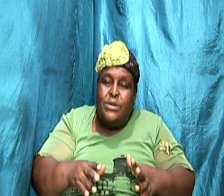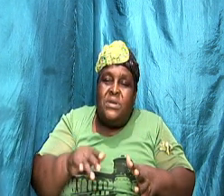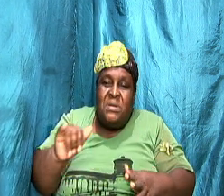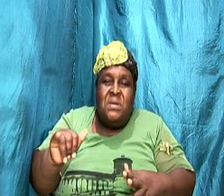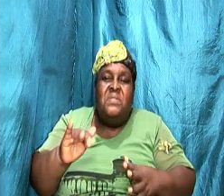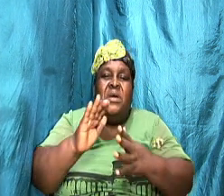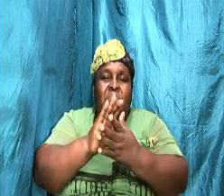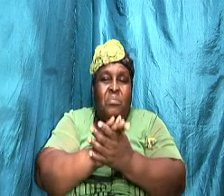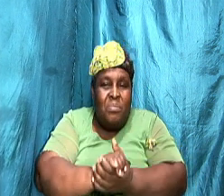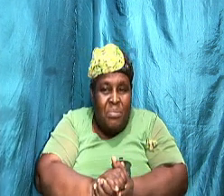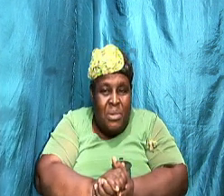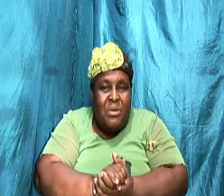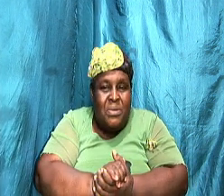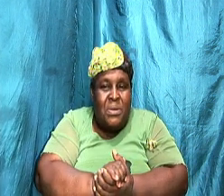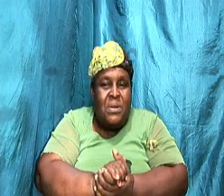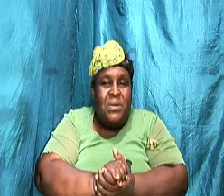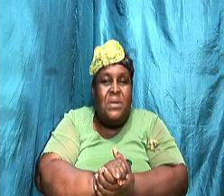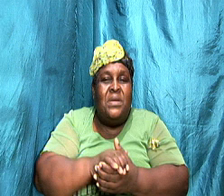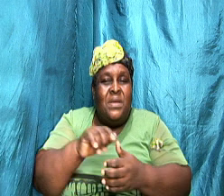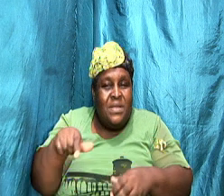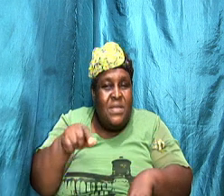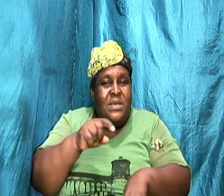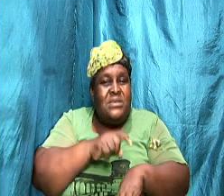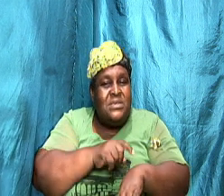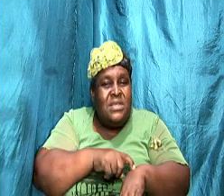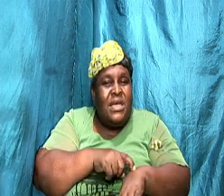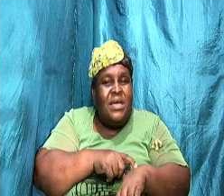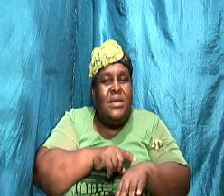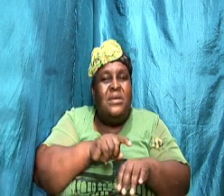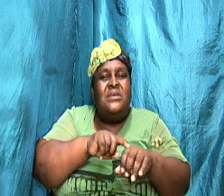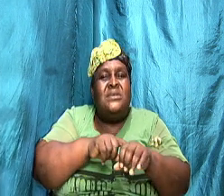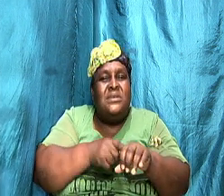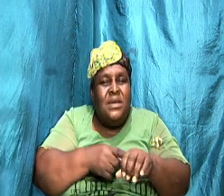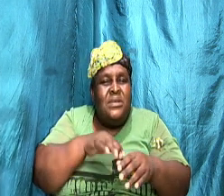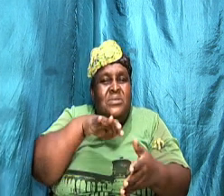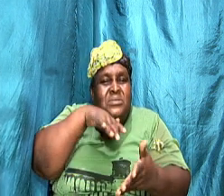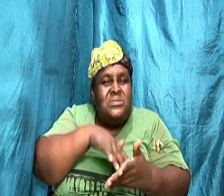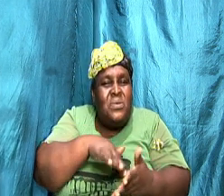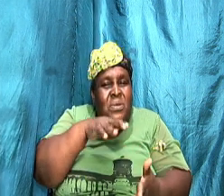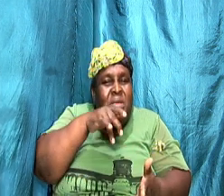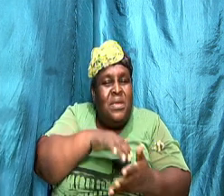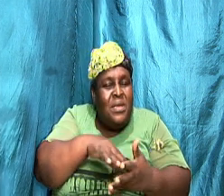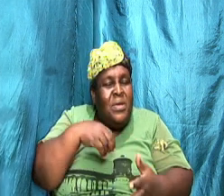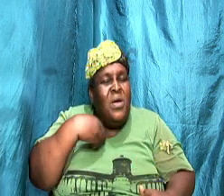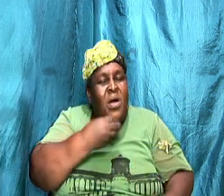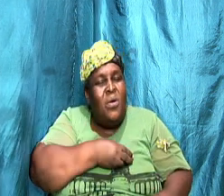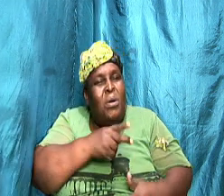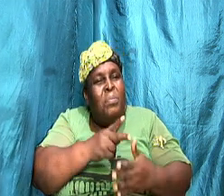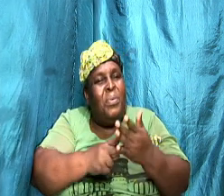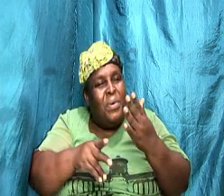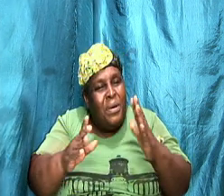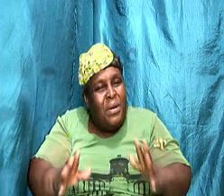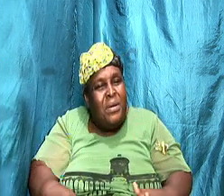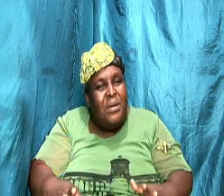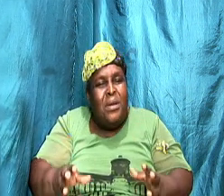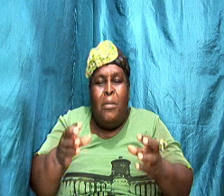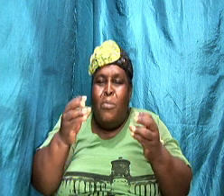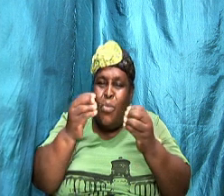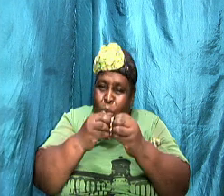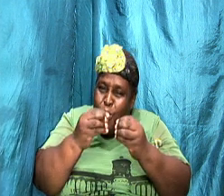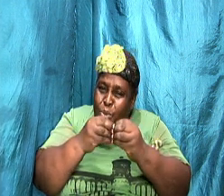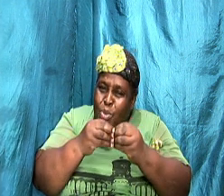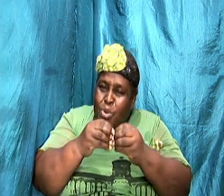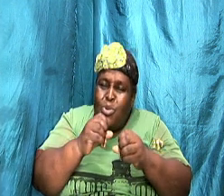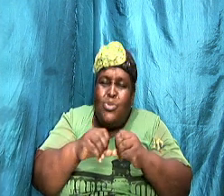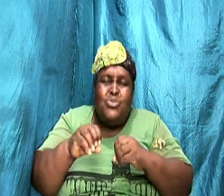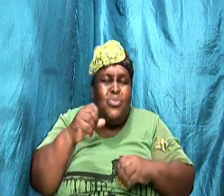and at this point now we need to start studying our partner a little bit deeper so that we can understand how